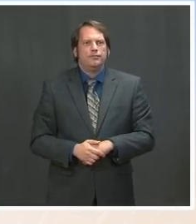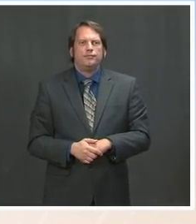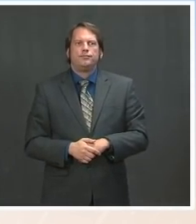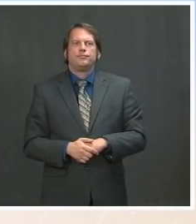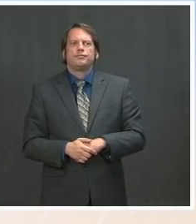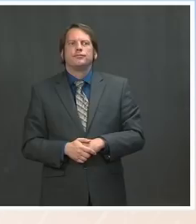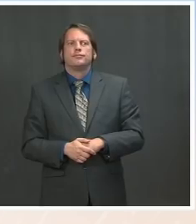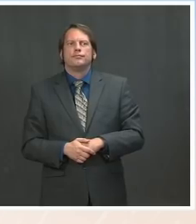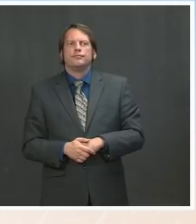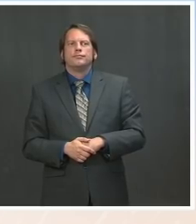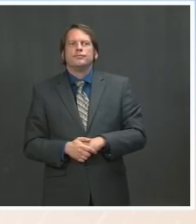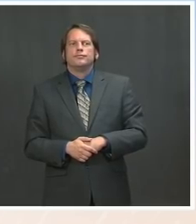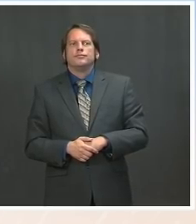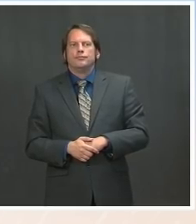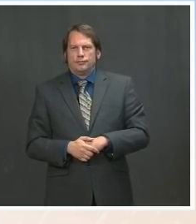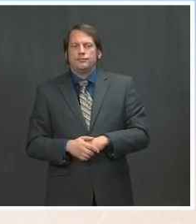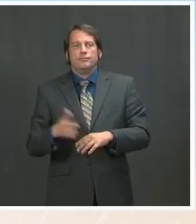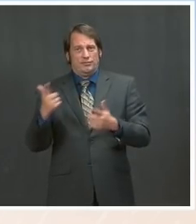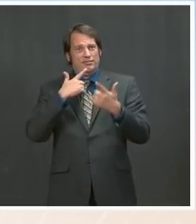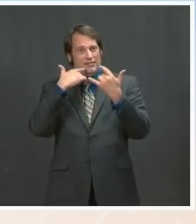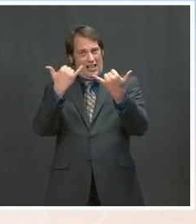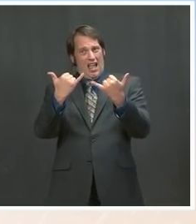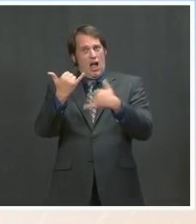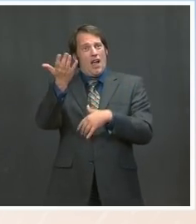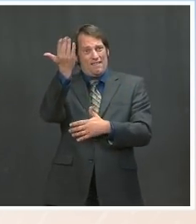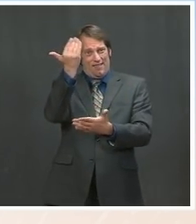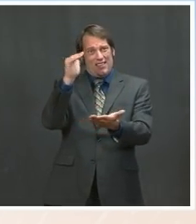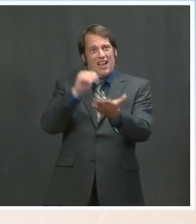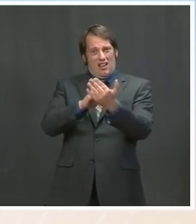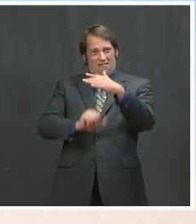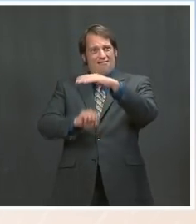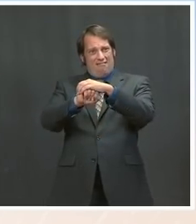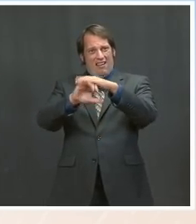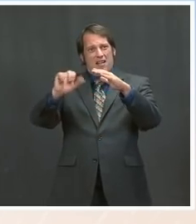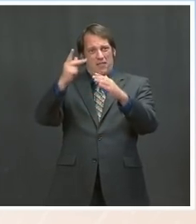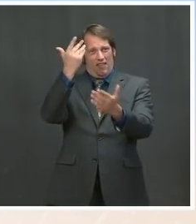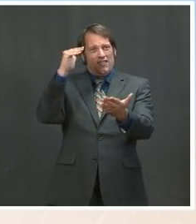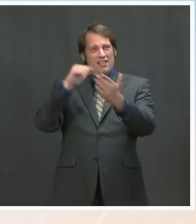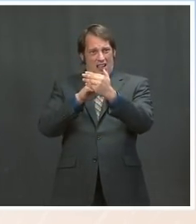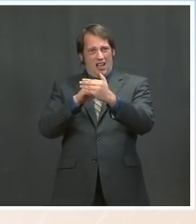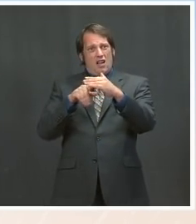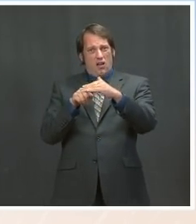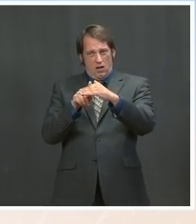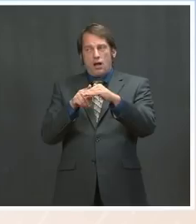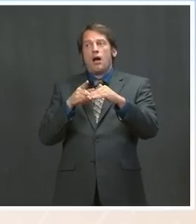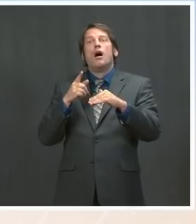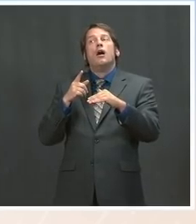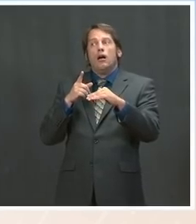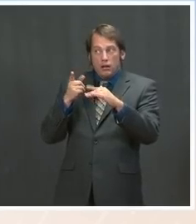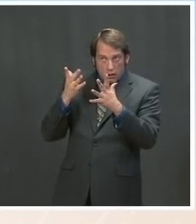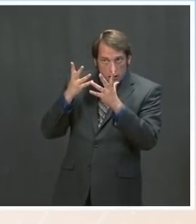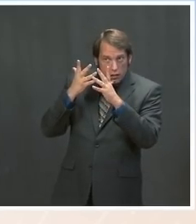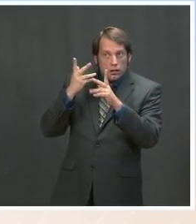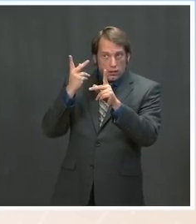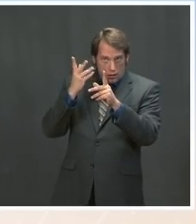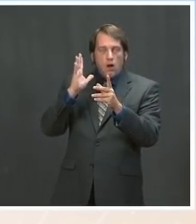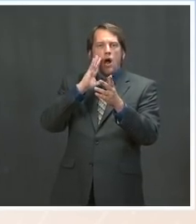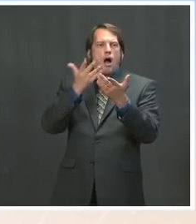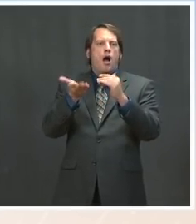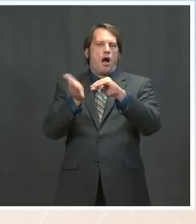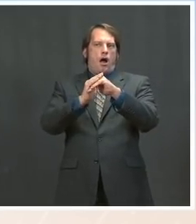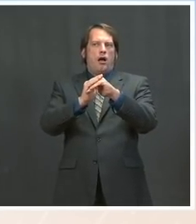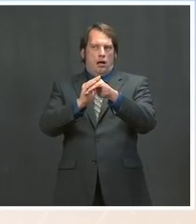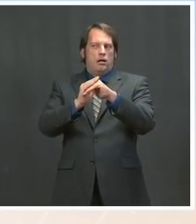a subsequent presidential determination would be issued to increase admissions as appropriate. And that is certainly our expectation.